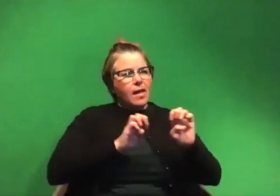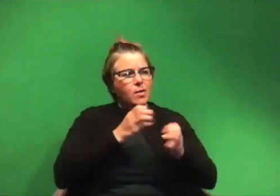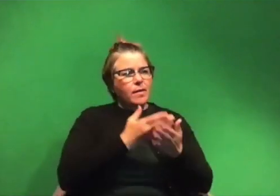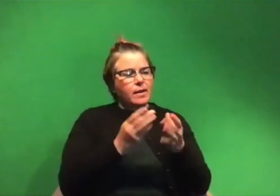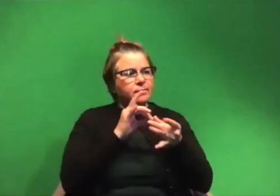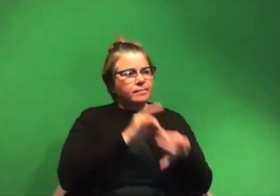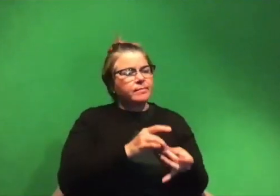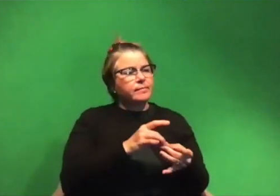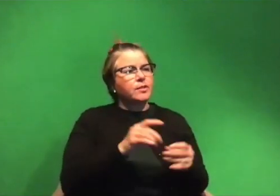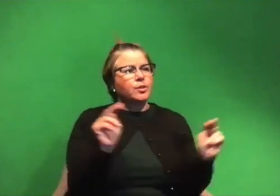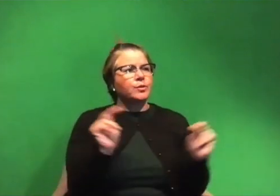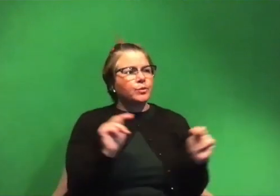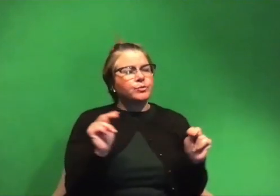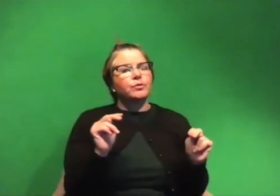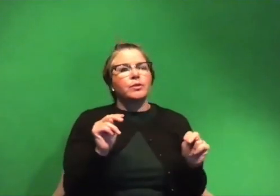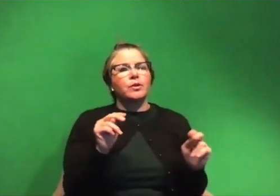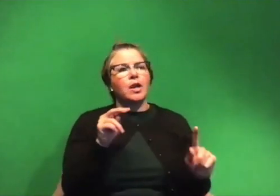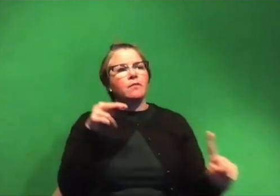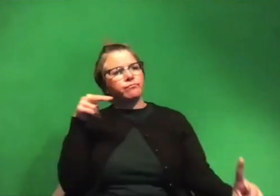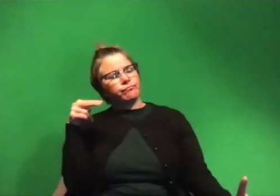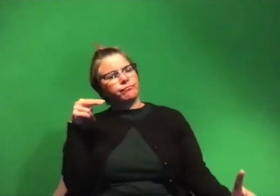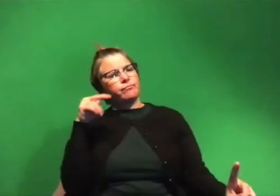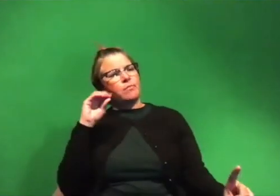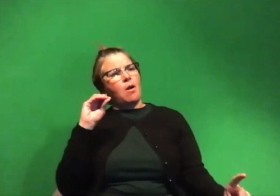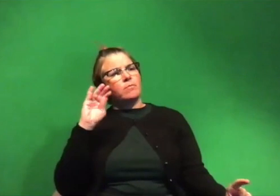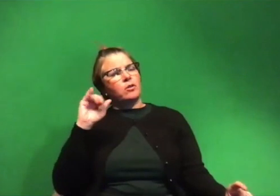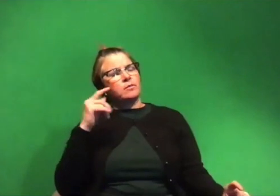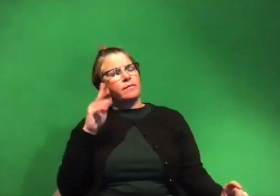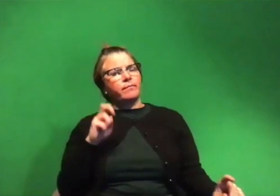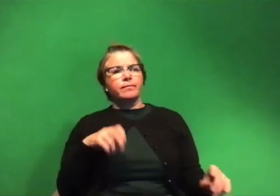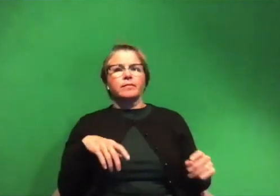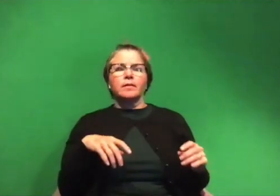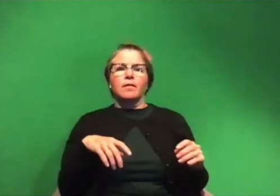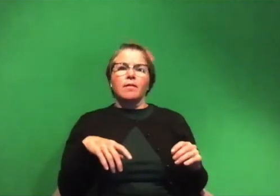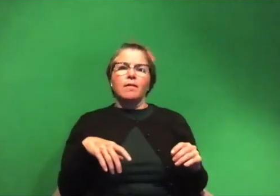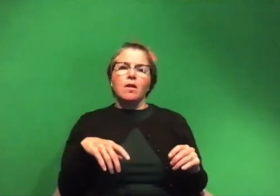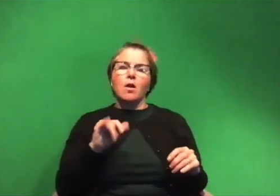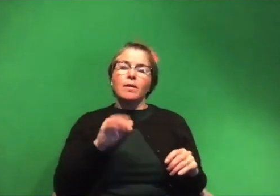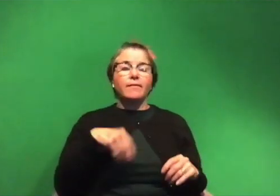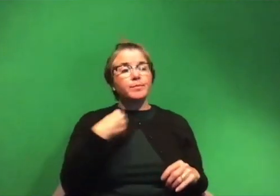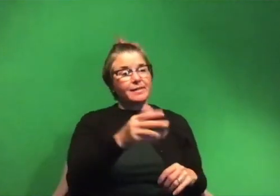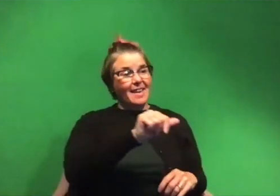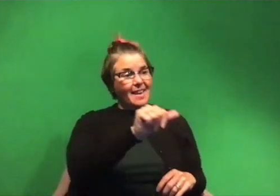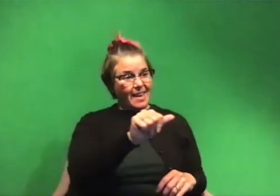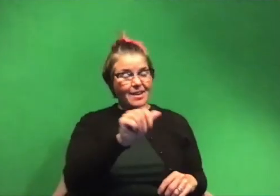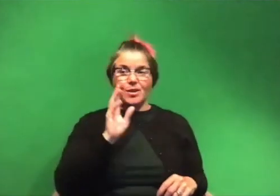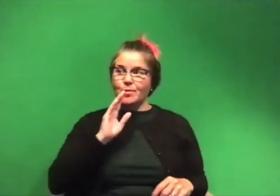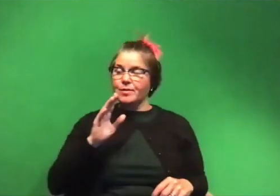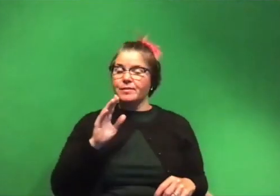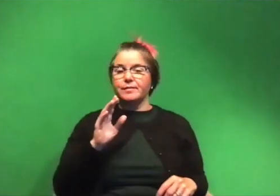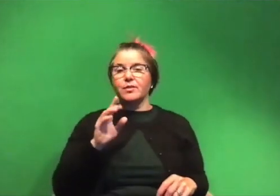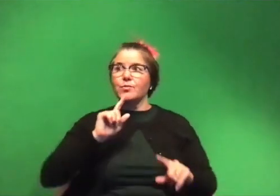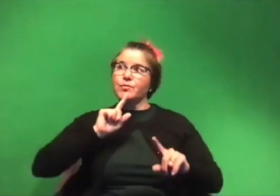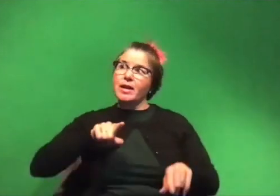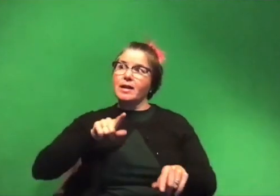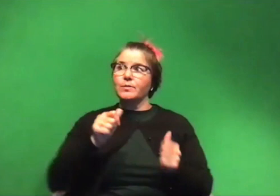a neutral and kind of objective bubble of saying oh well if we present someone with a they will feel or they will react to